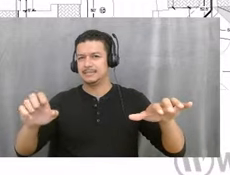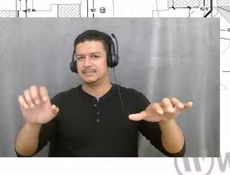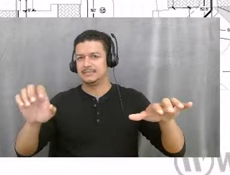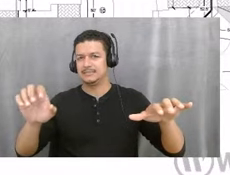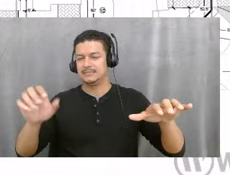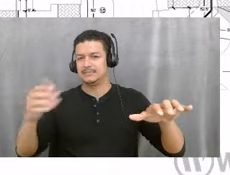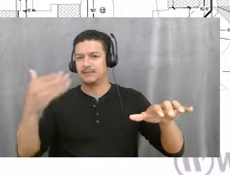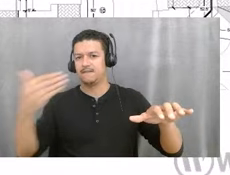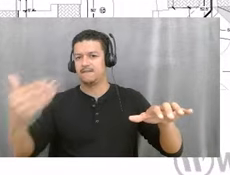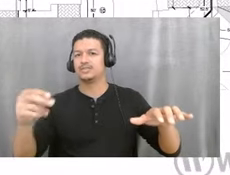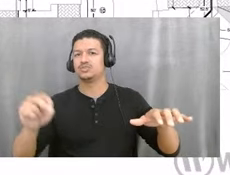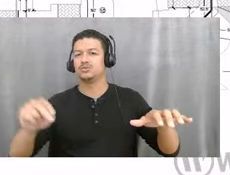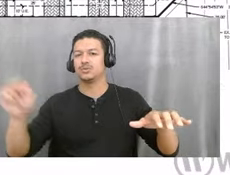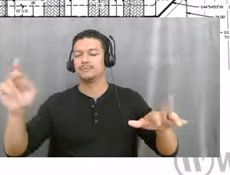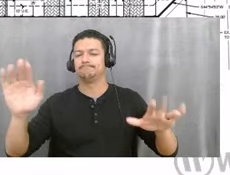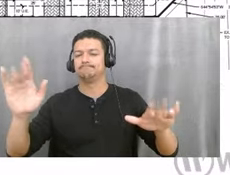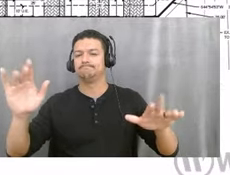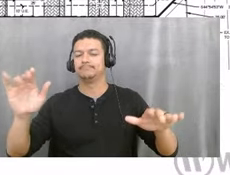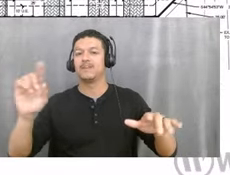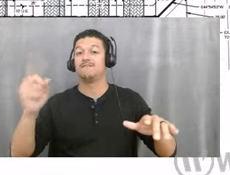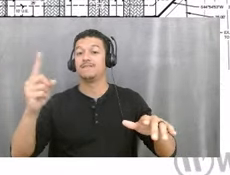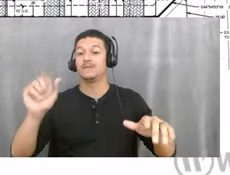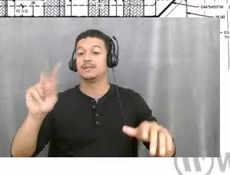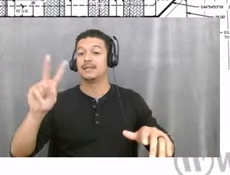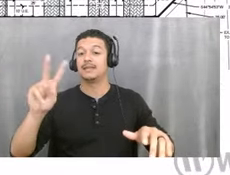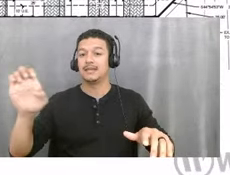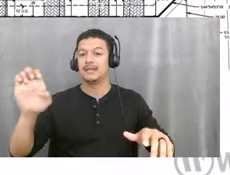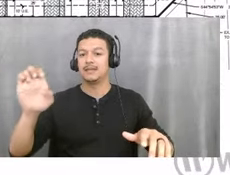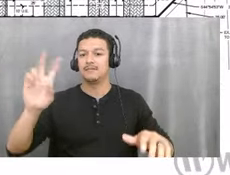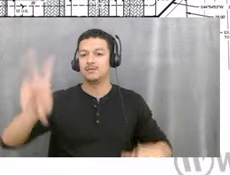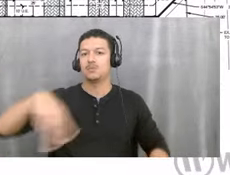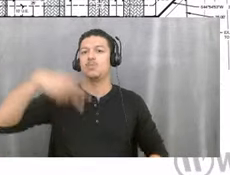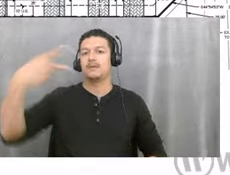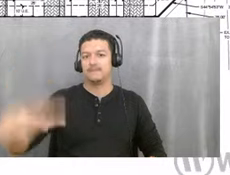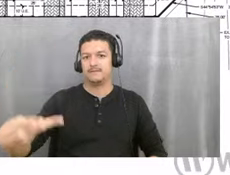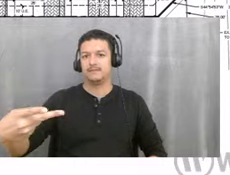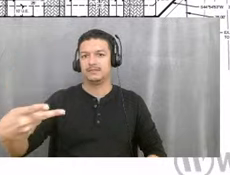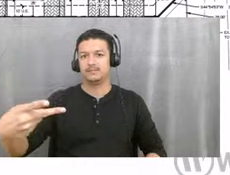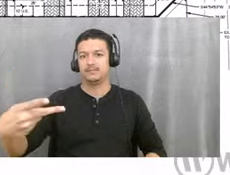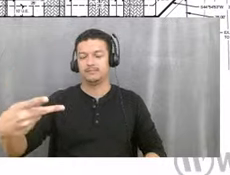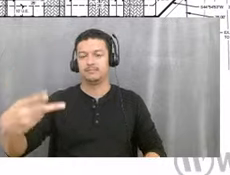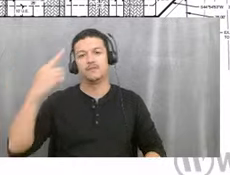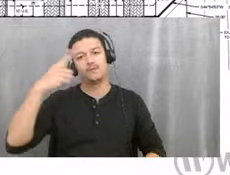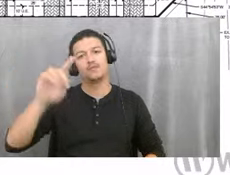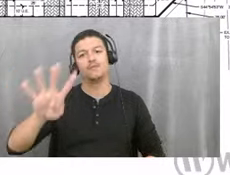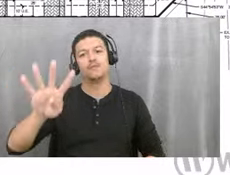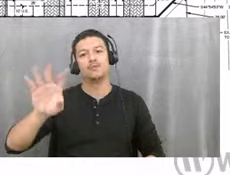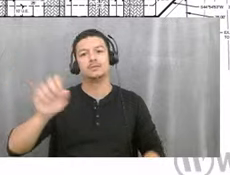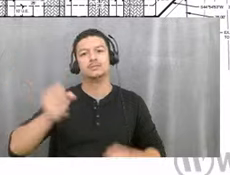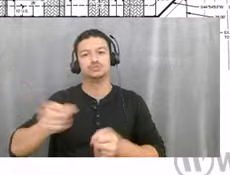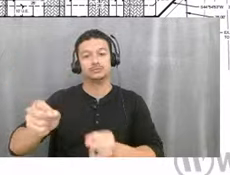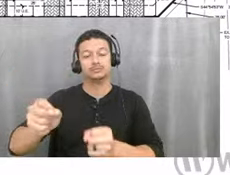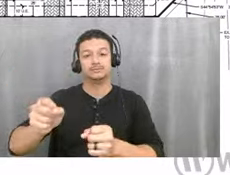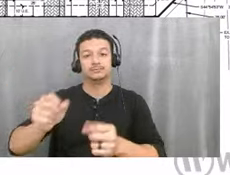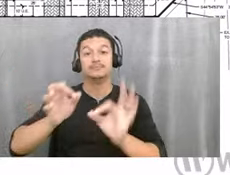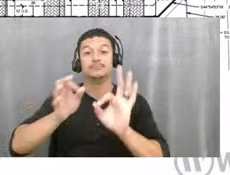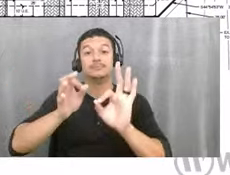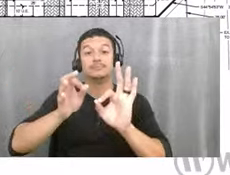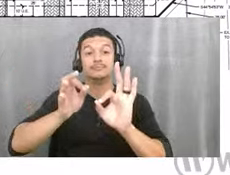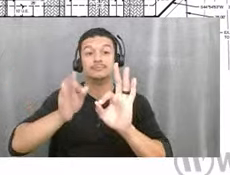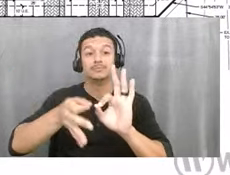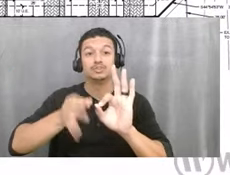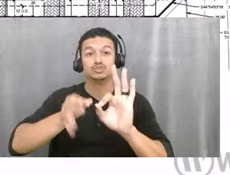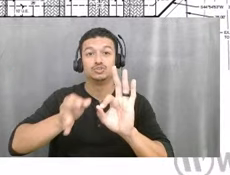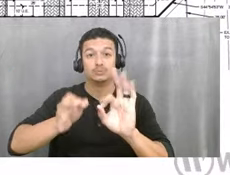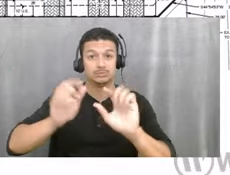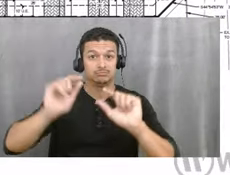uh, sorry, no, first avenue. And then we flipped them to be oriented towards fourth street. Um, that kind of keeps in character with the